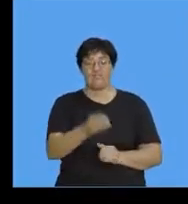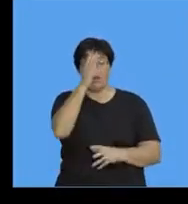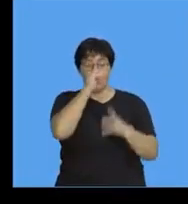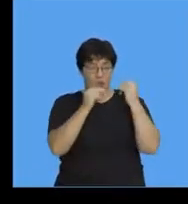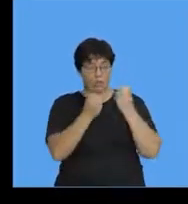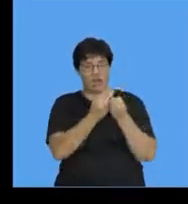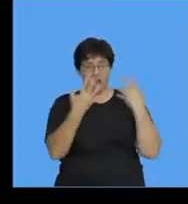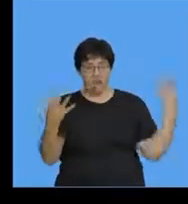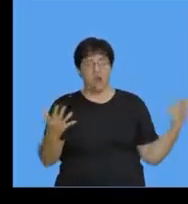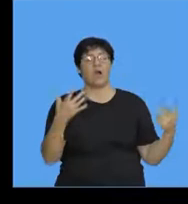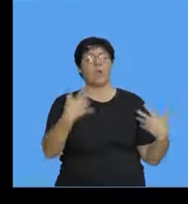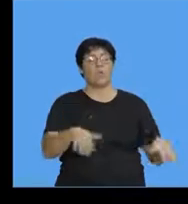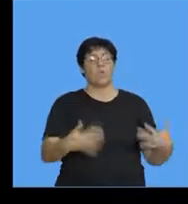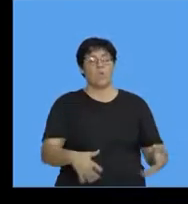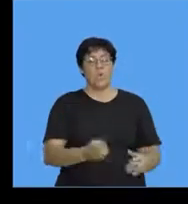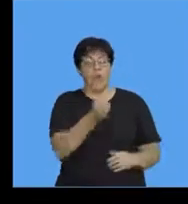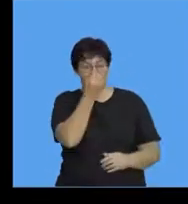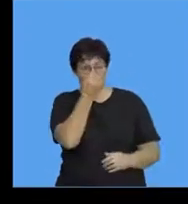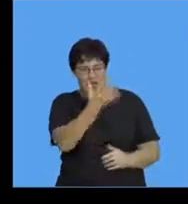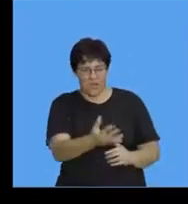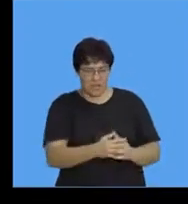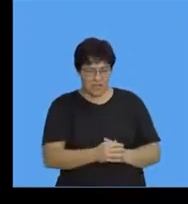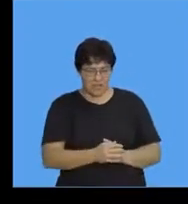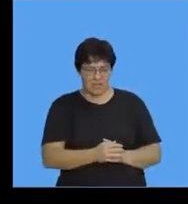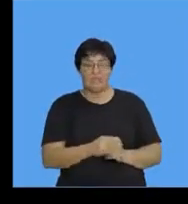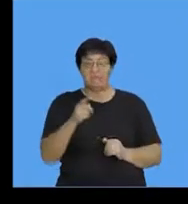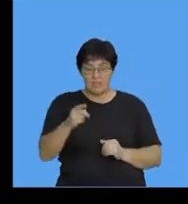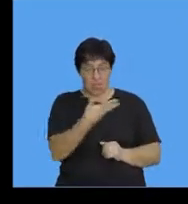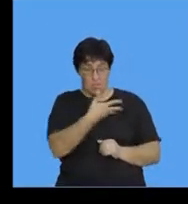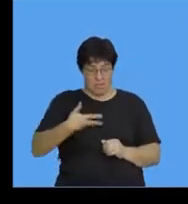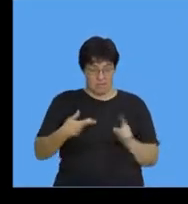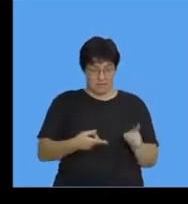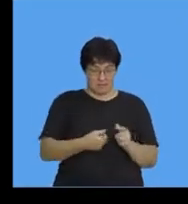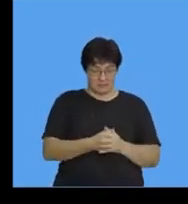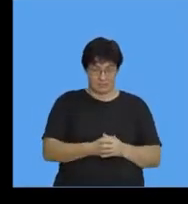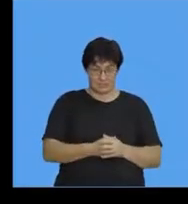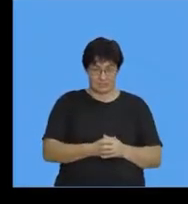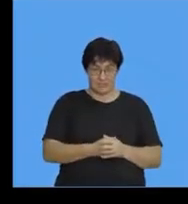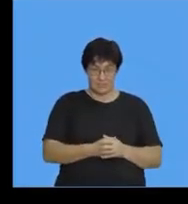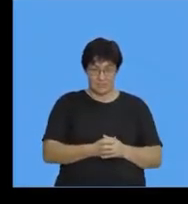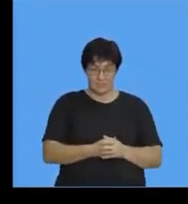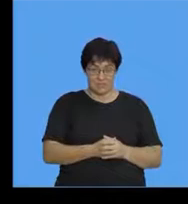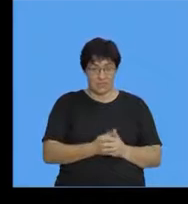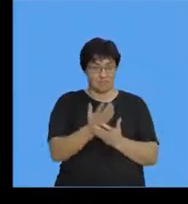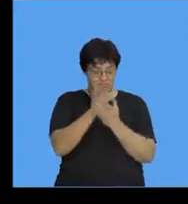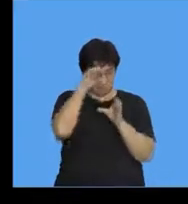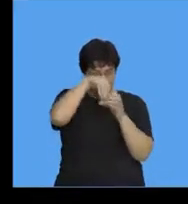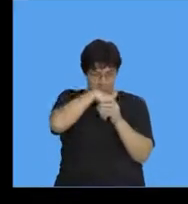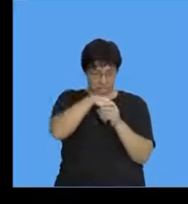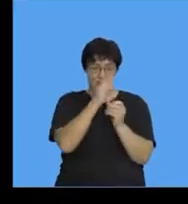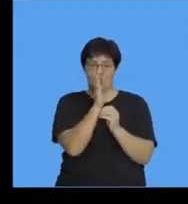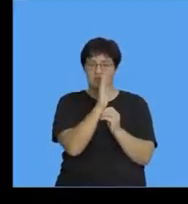a lot about this later on but a flower here is the female part of the plant